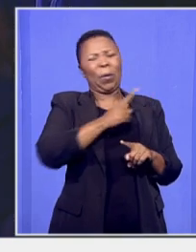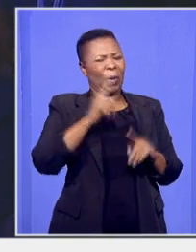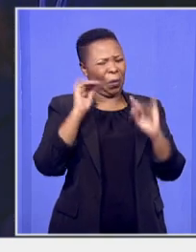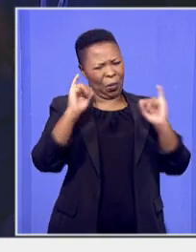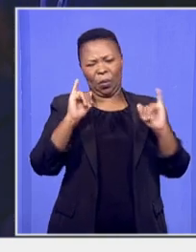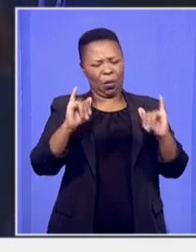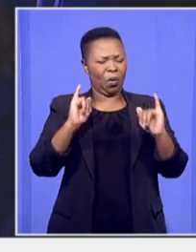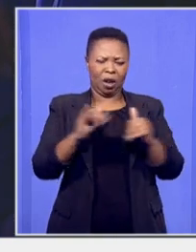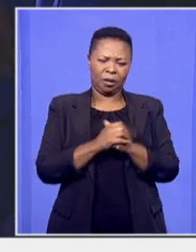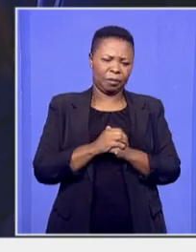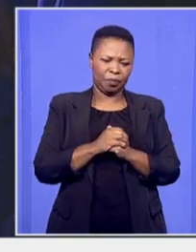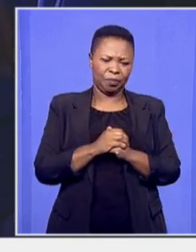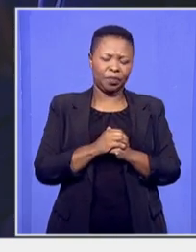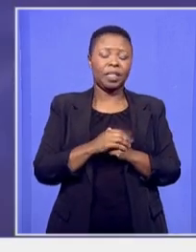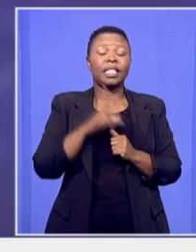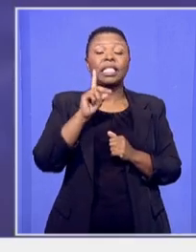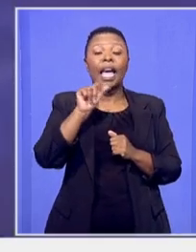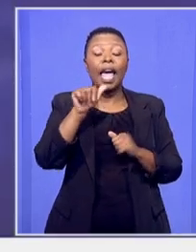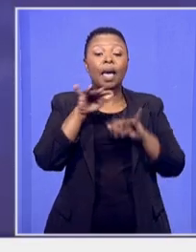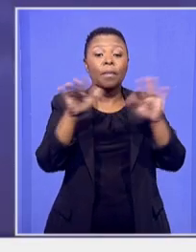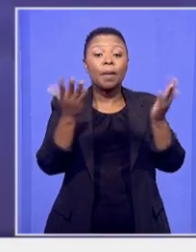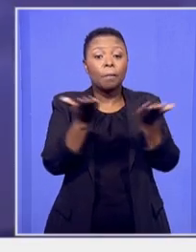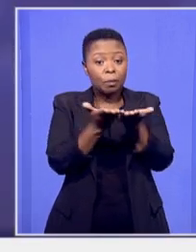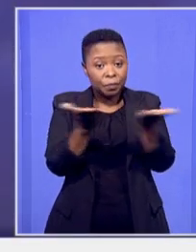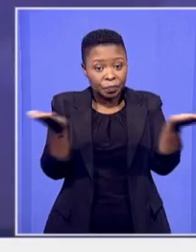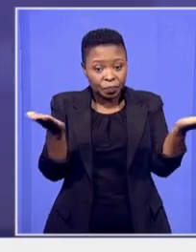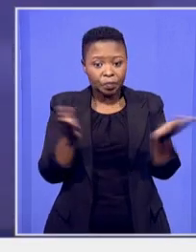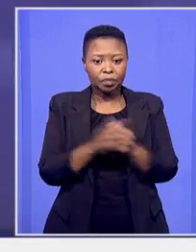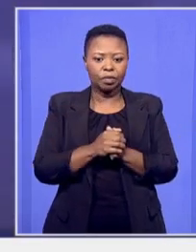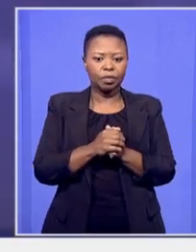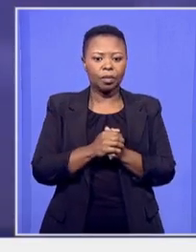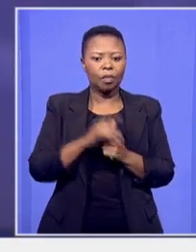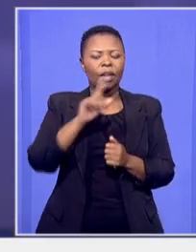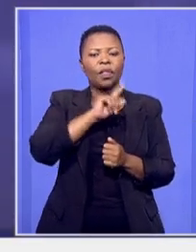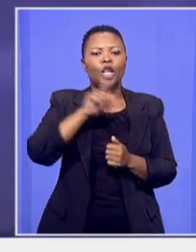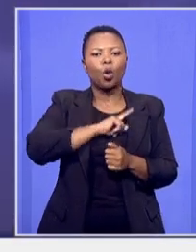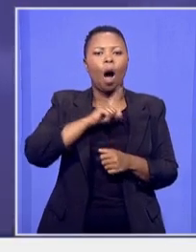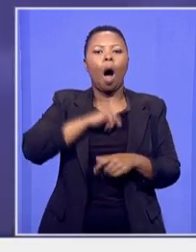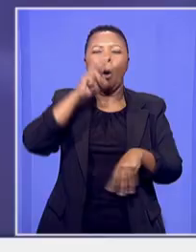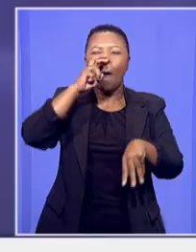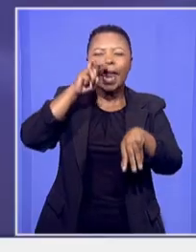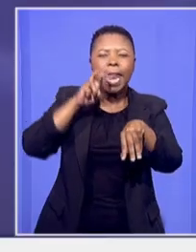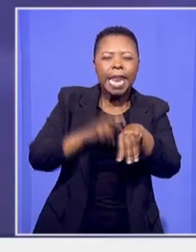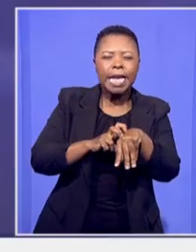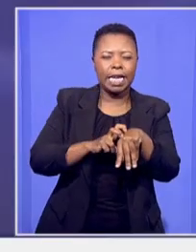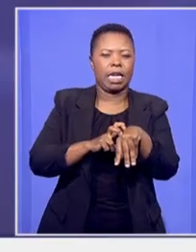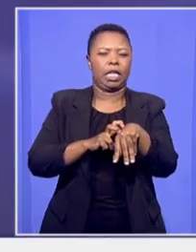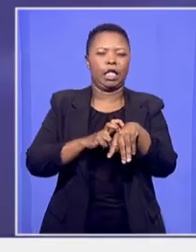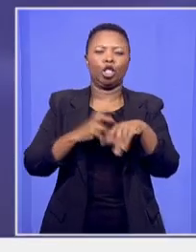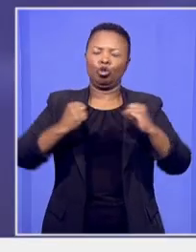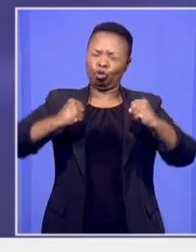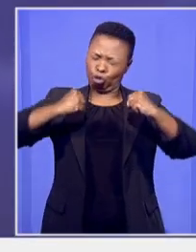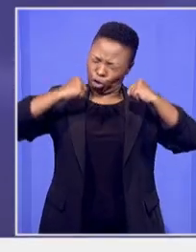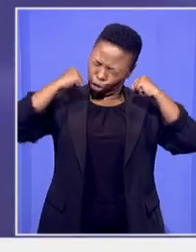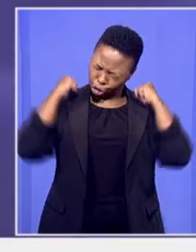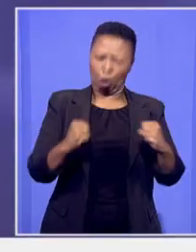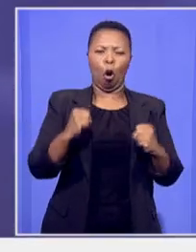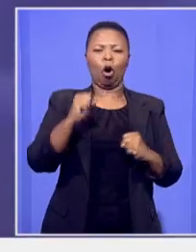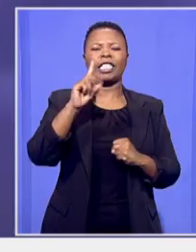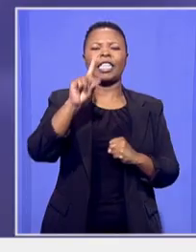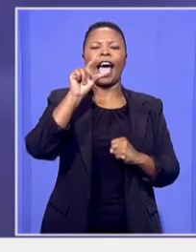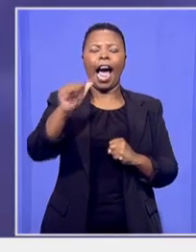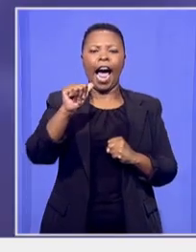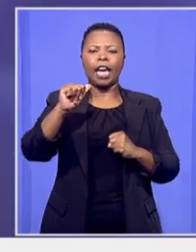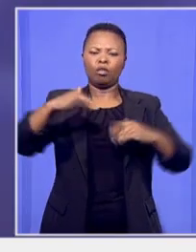but Democrats this is why we need a strong DA this is why we need a united DA